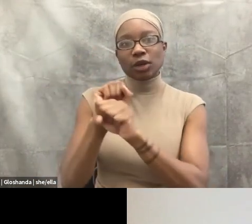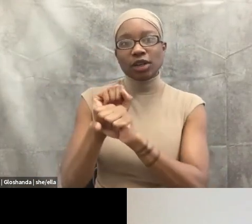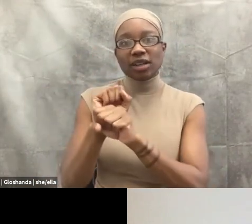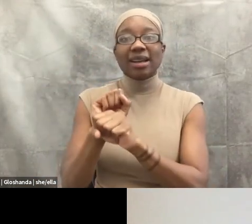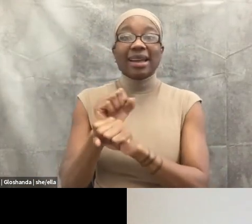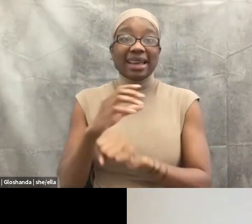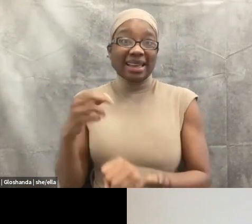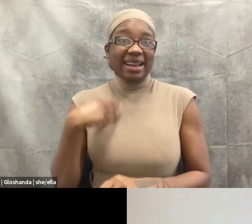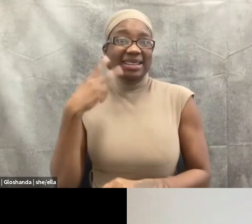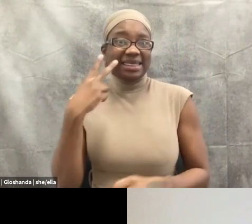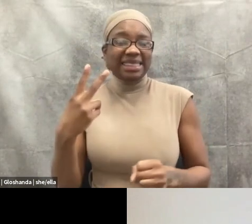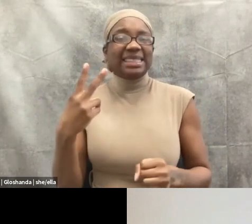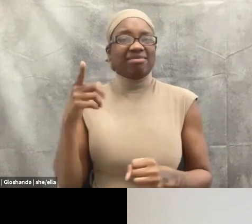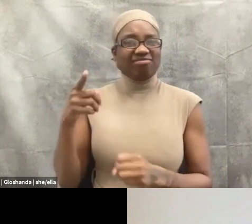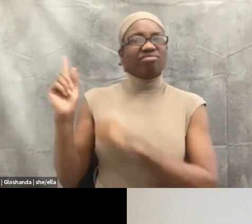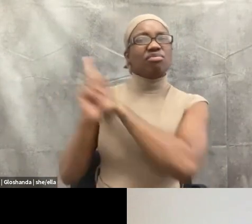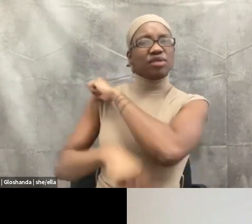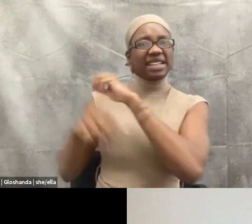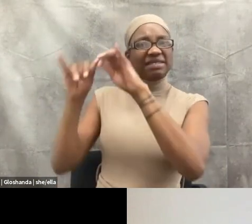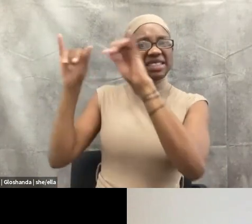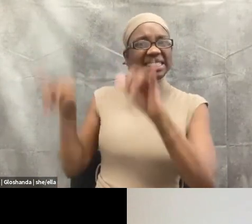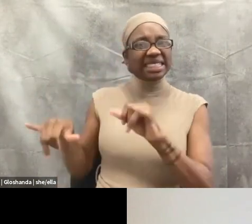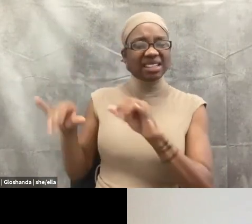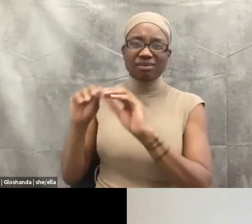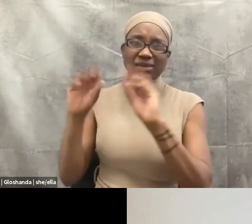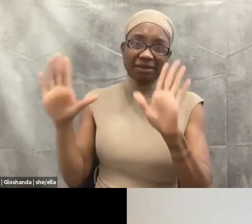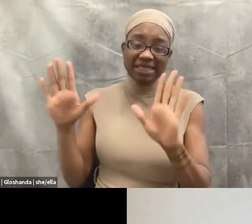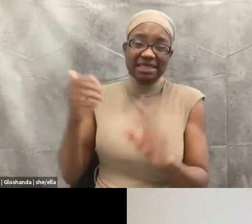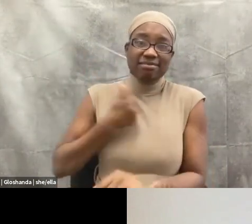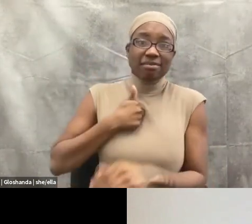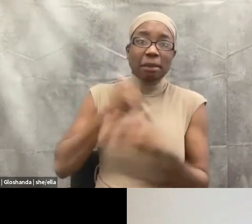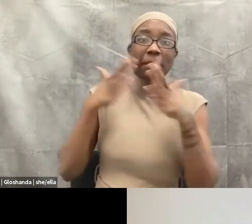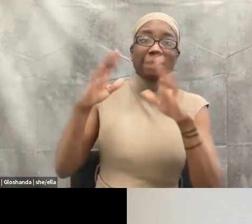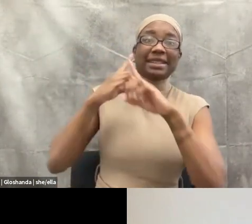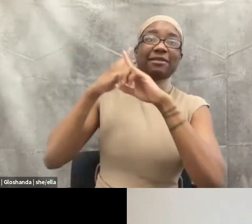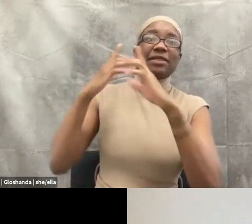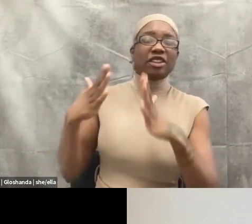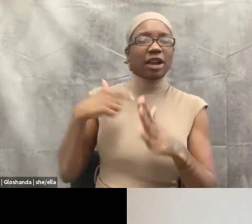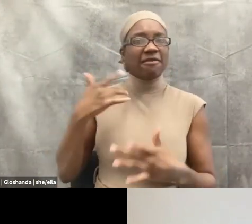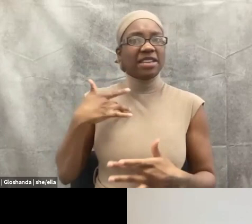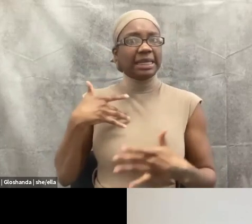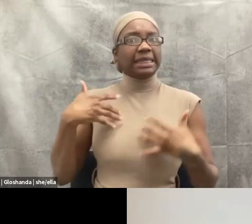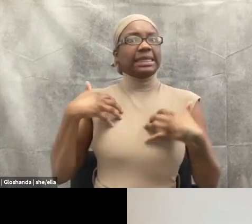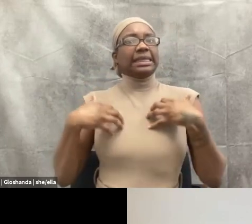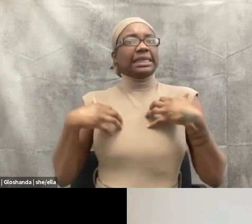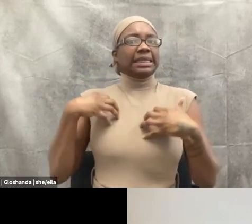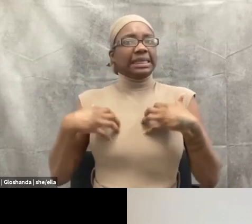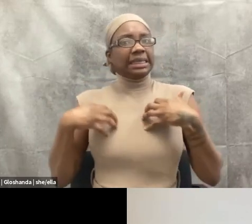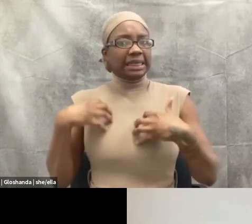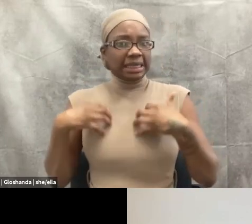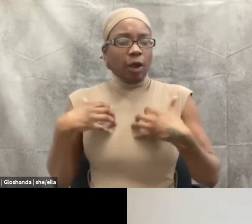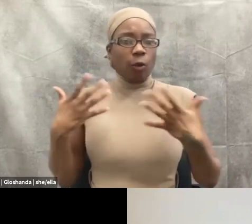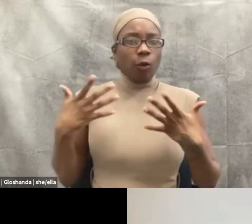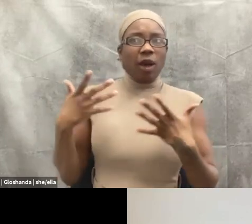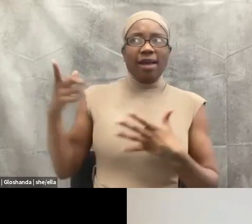conflicted about what I'm doing as part of the system, about what I'm asked to do, and also what I'm pushing myself to fight